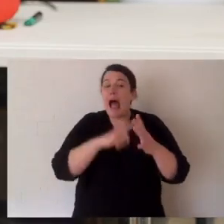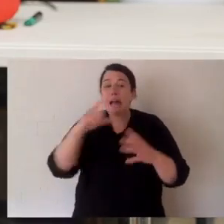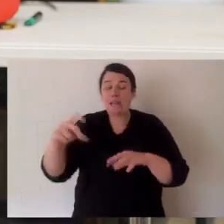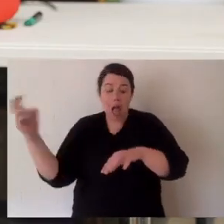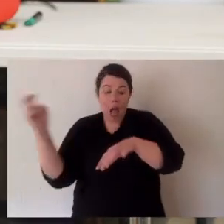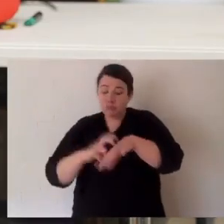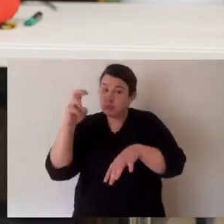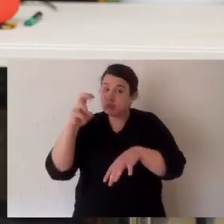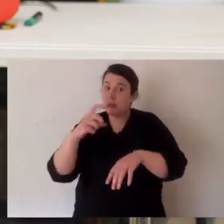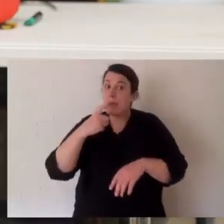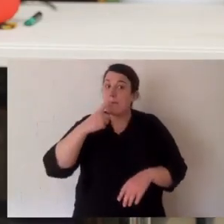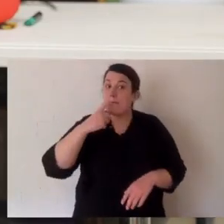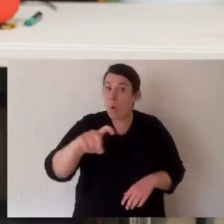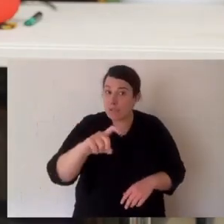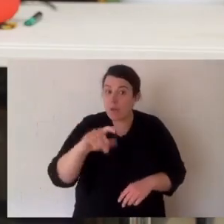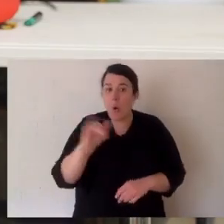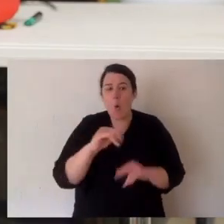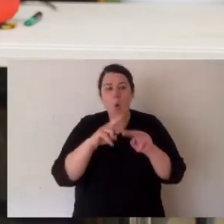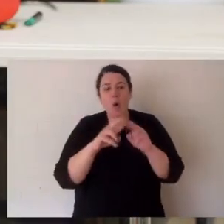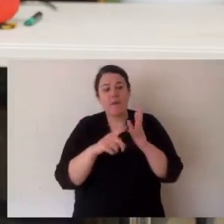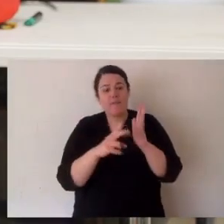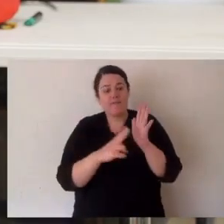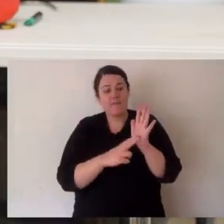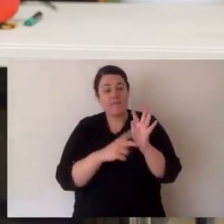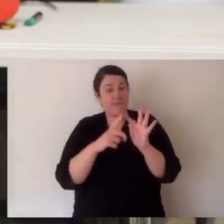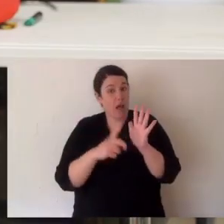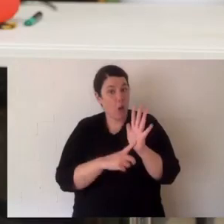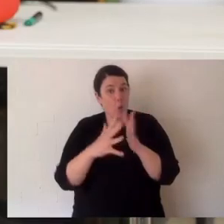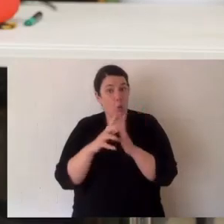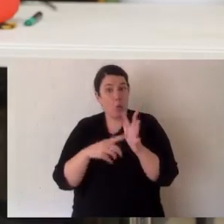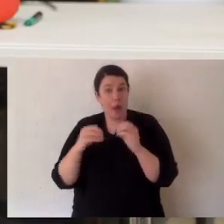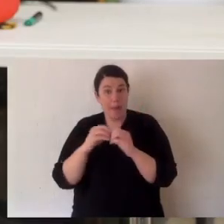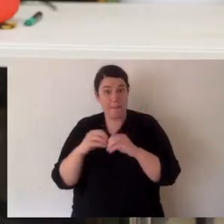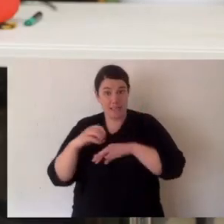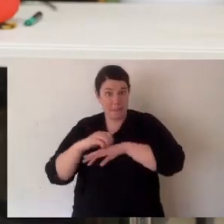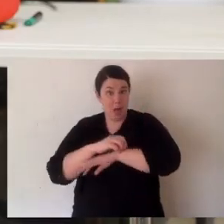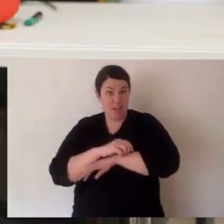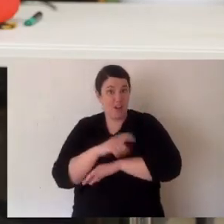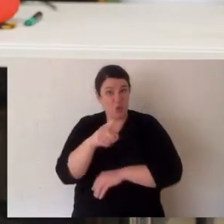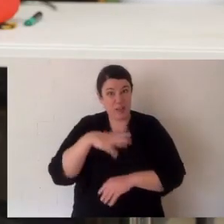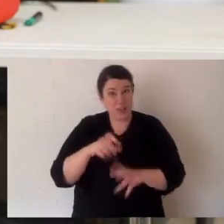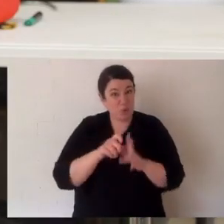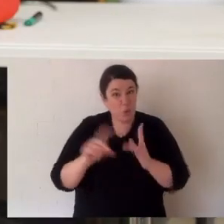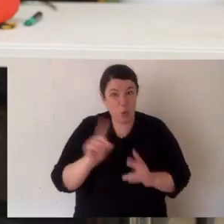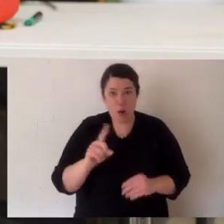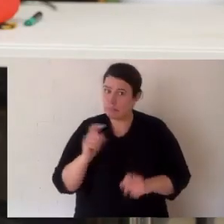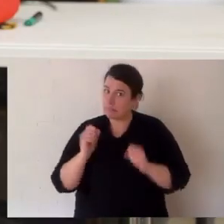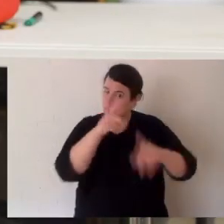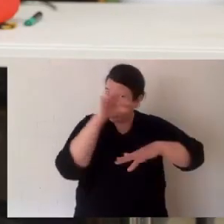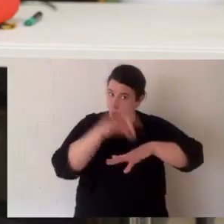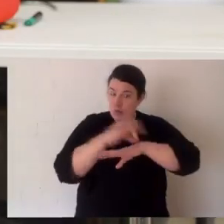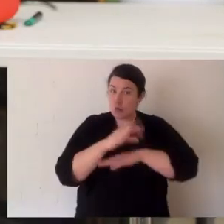by a snake, a venomous snake, or a funnel-web spider, a couple of things you need to do. One is get to hospital as quick as you can.